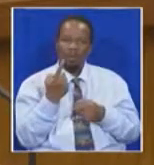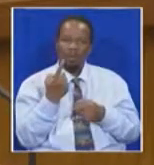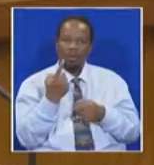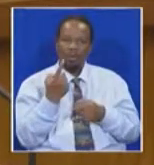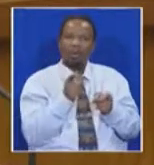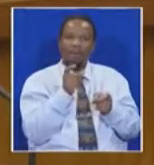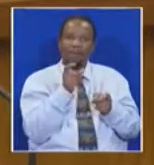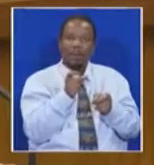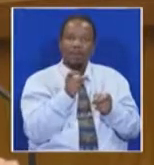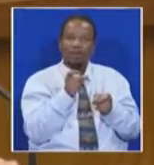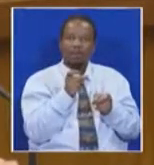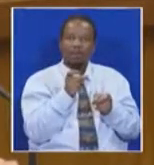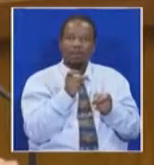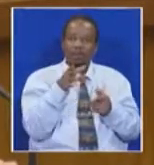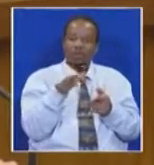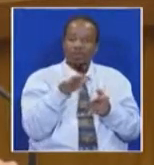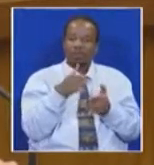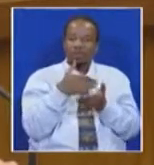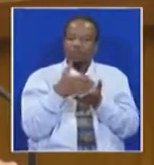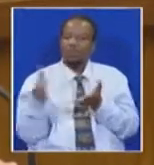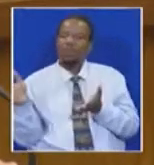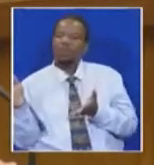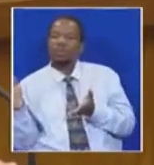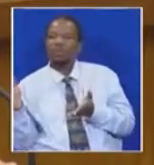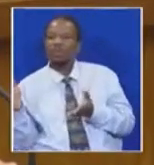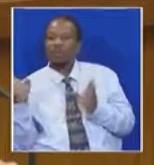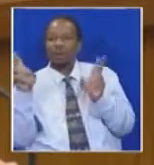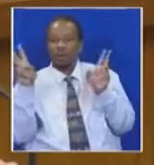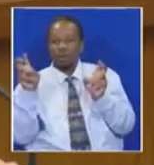removed from your position. Close quote.